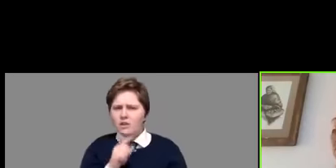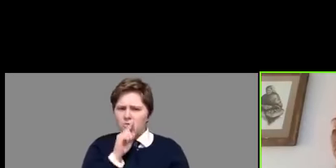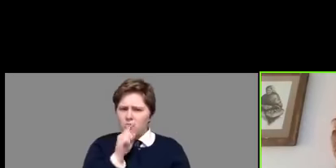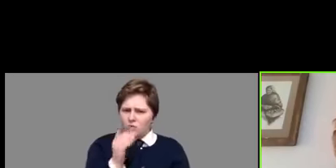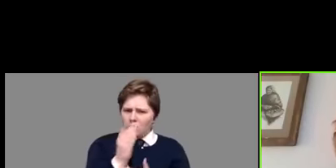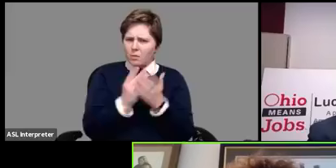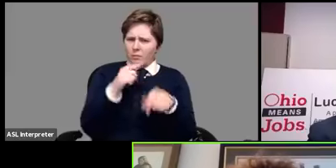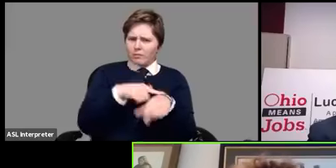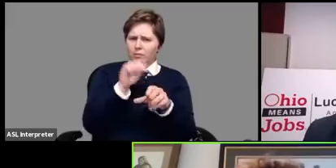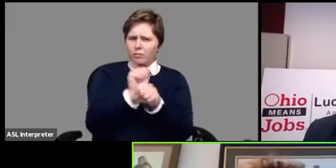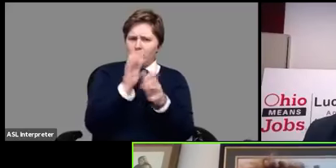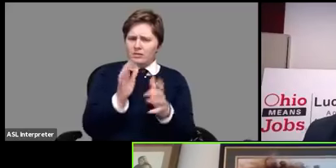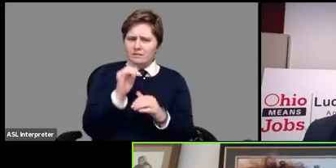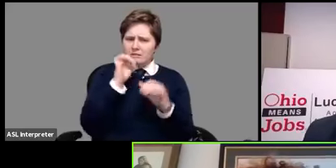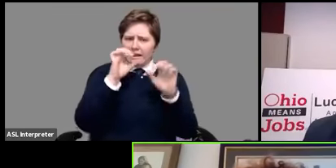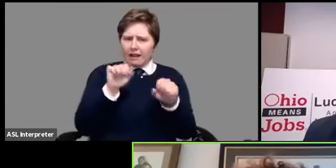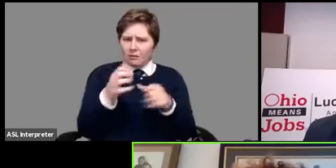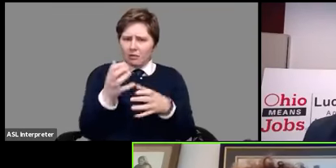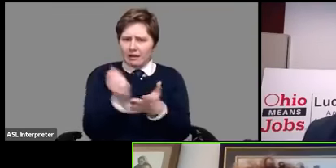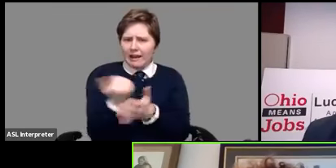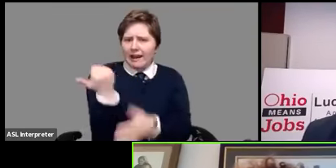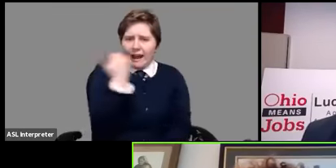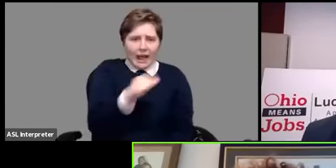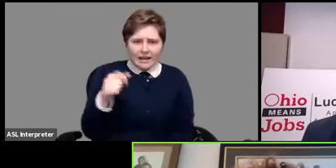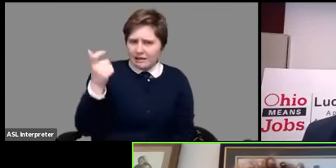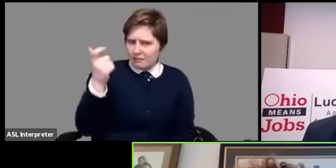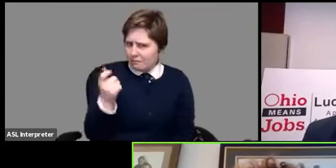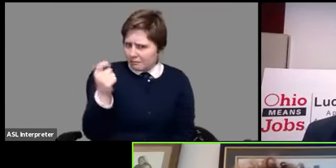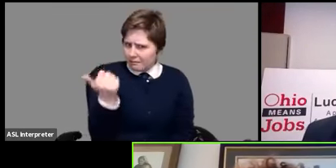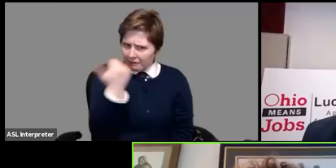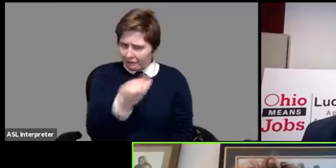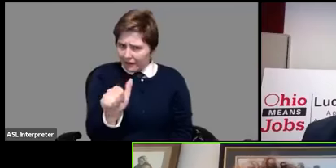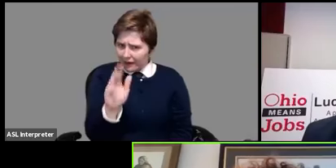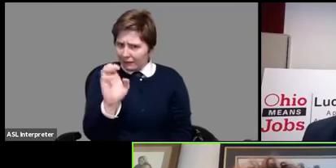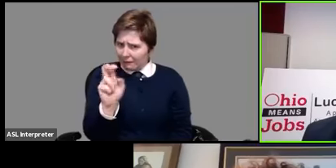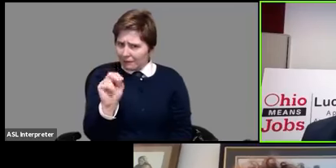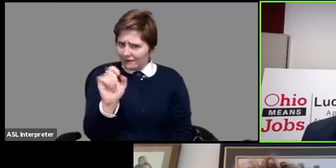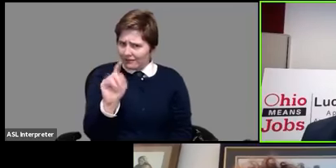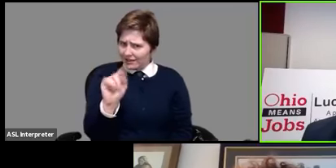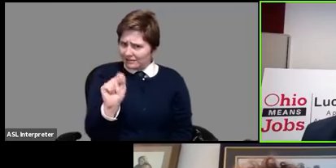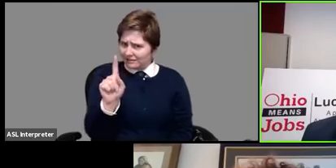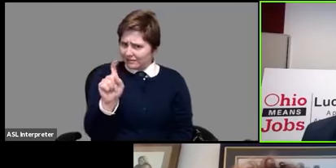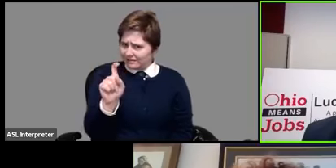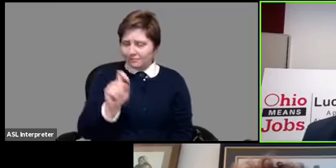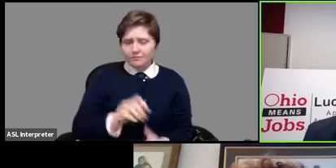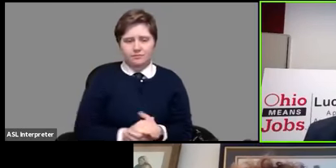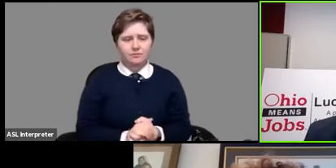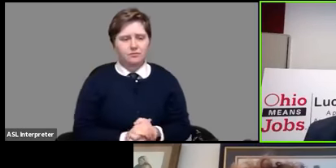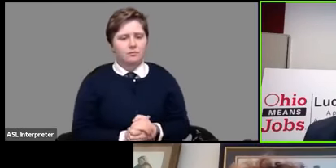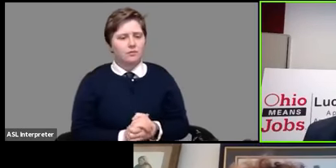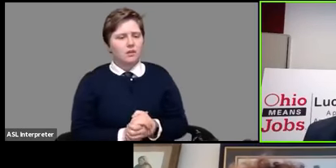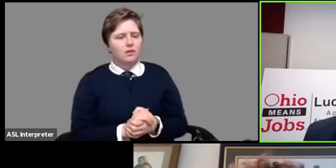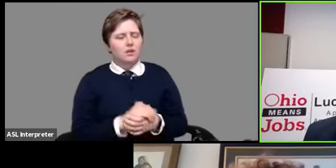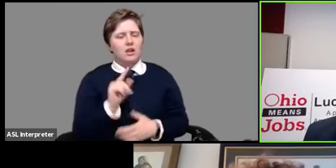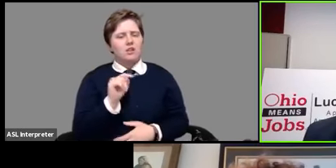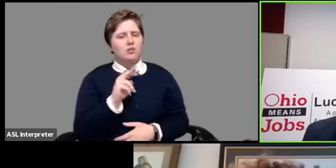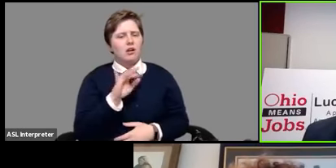part-time workers aren't eligible for any benefits so um as as director hall